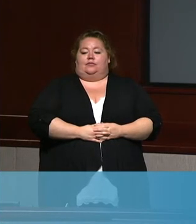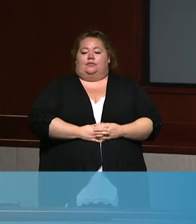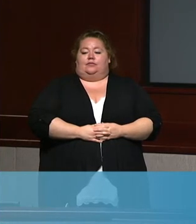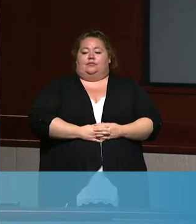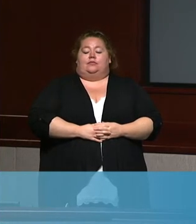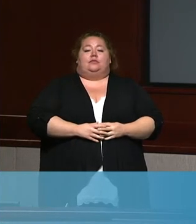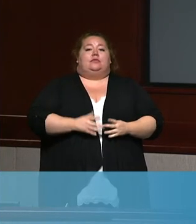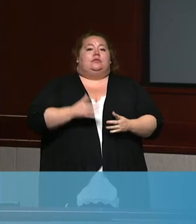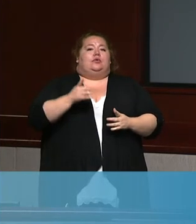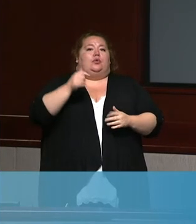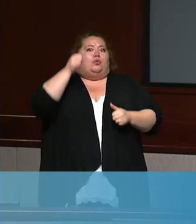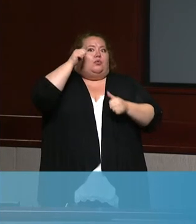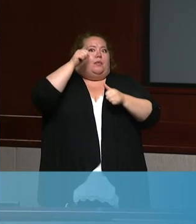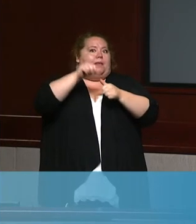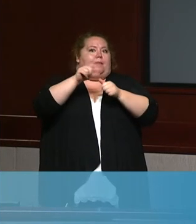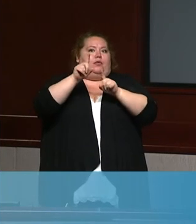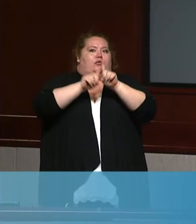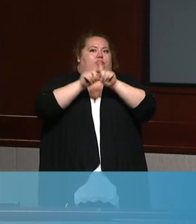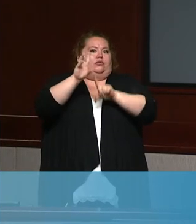Star six to unmute.